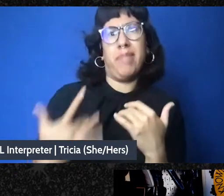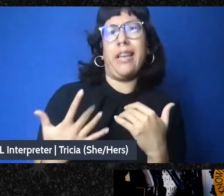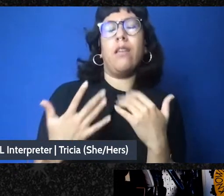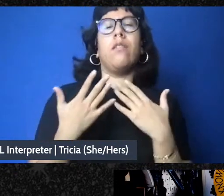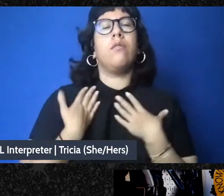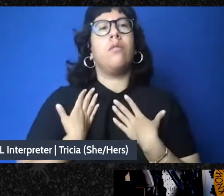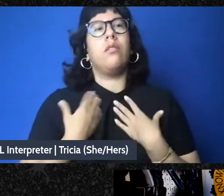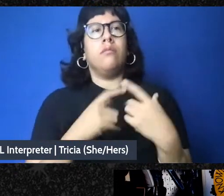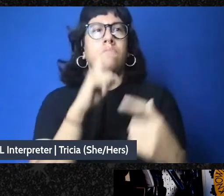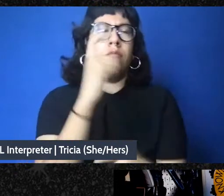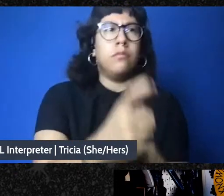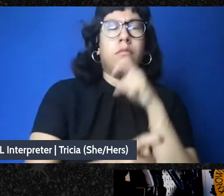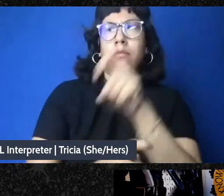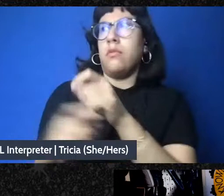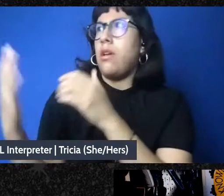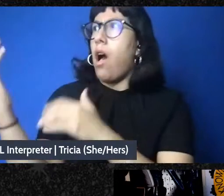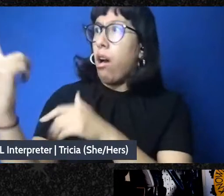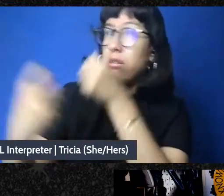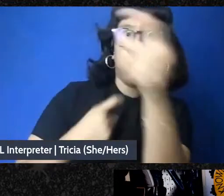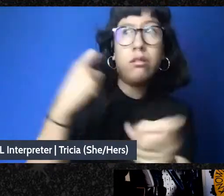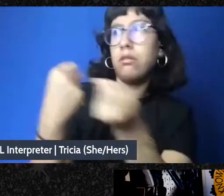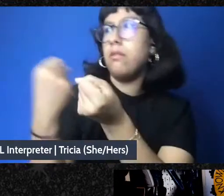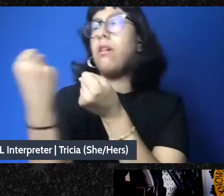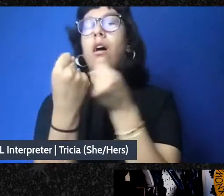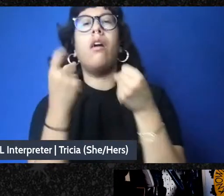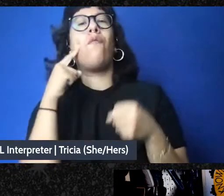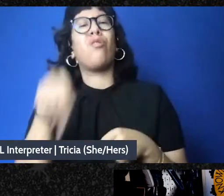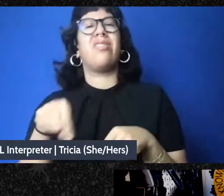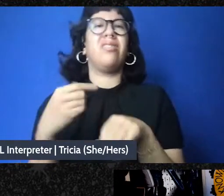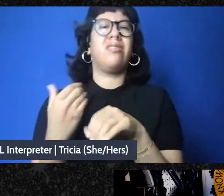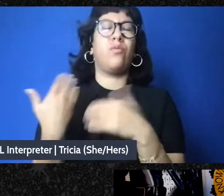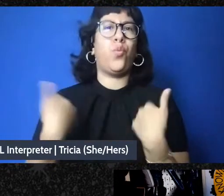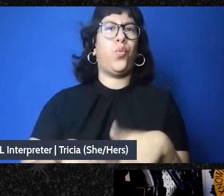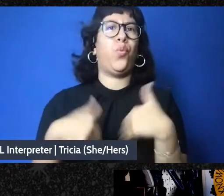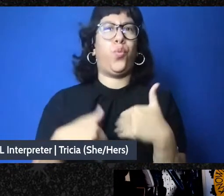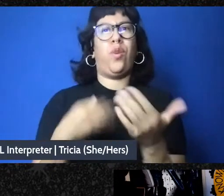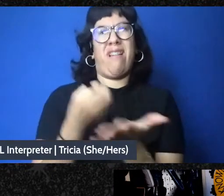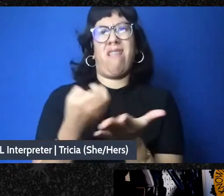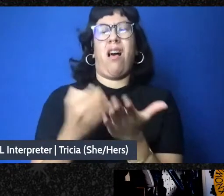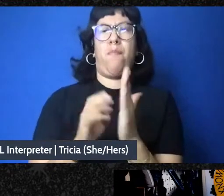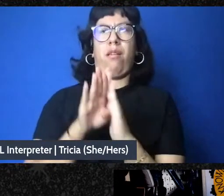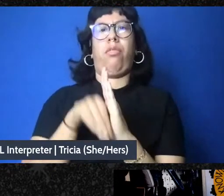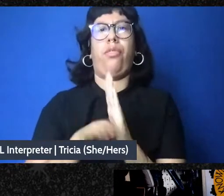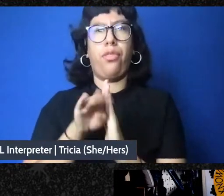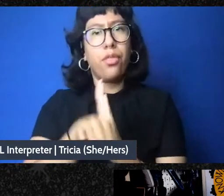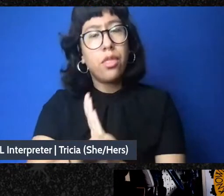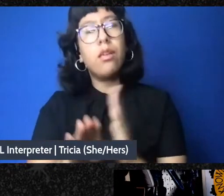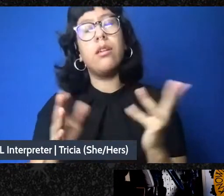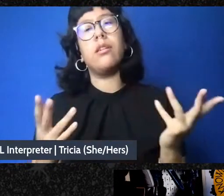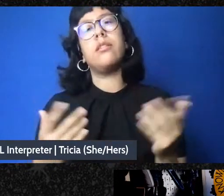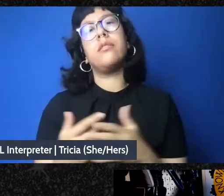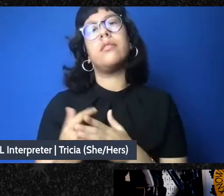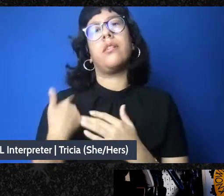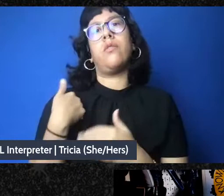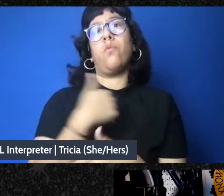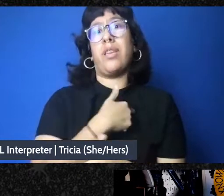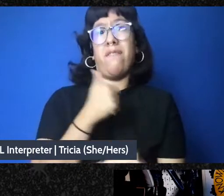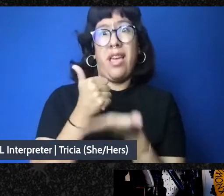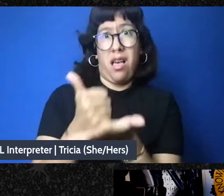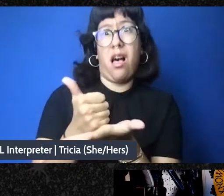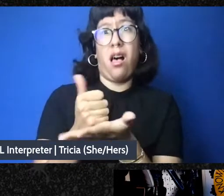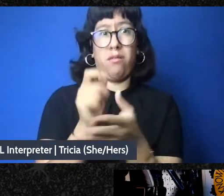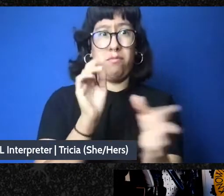the face of economic and social instability. We've worked to help others learn that colonial